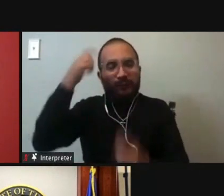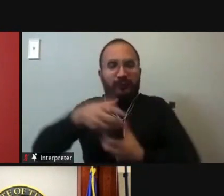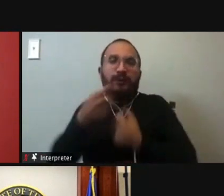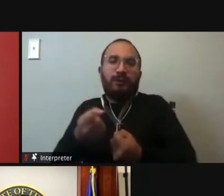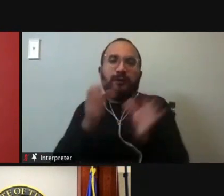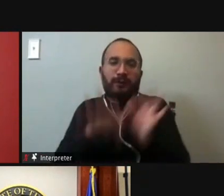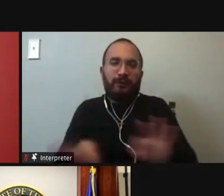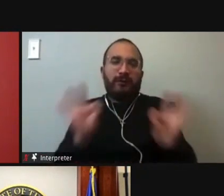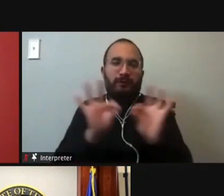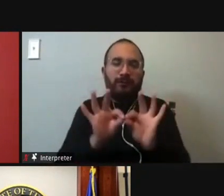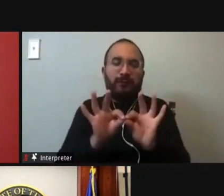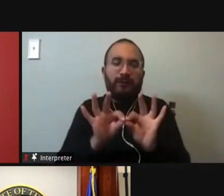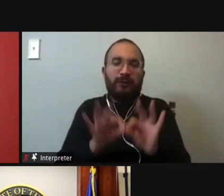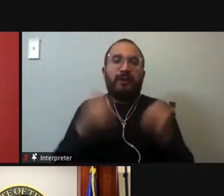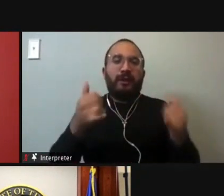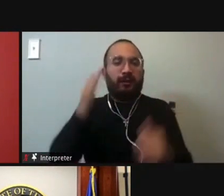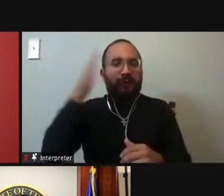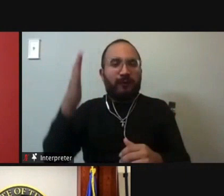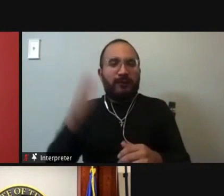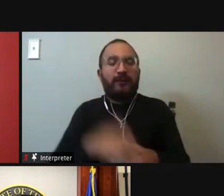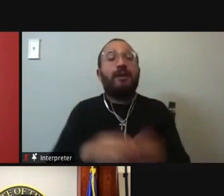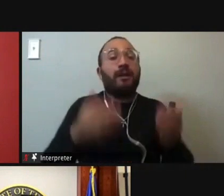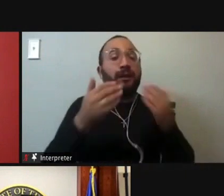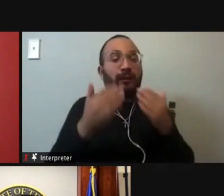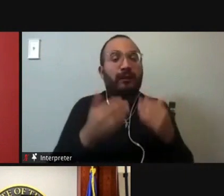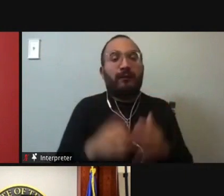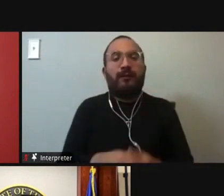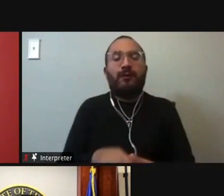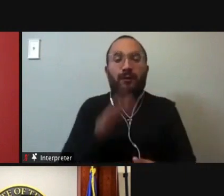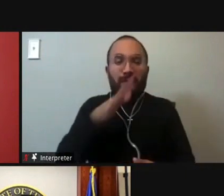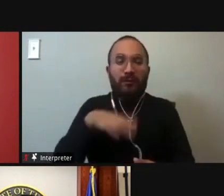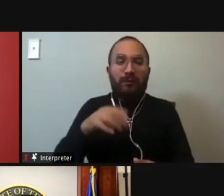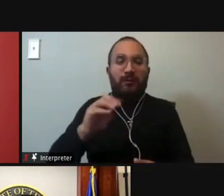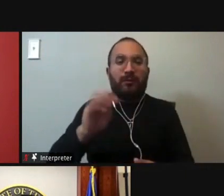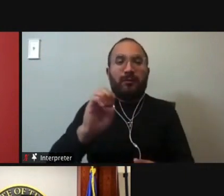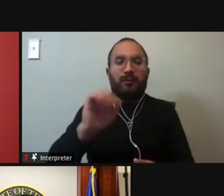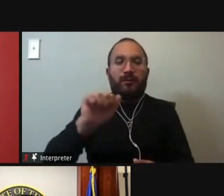Thank you. Judge Meacham, same question for you.